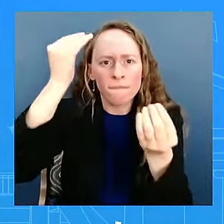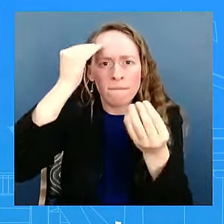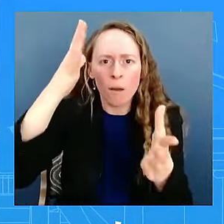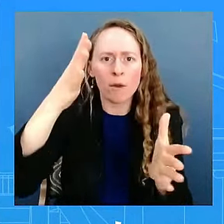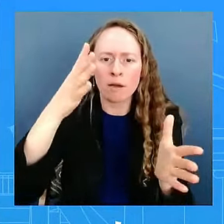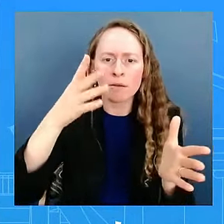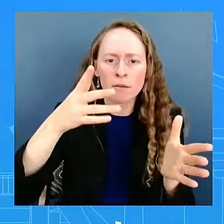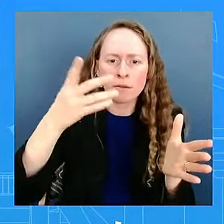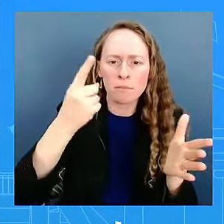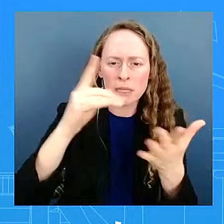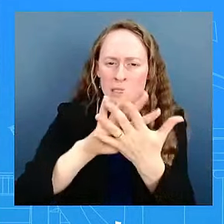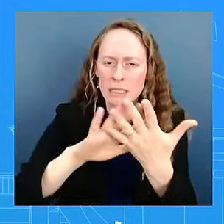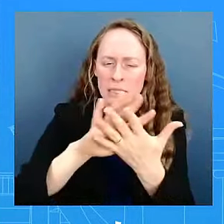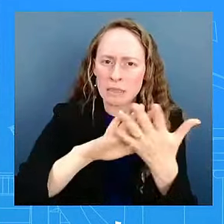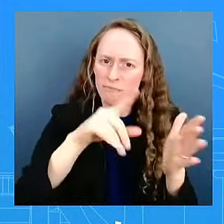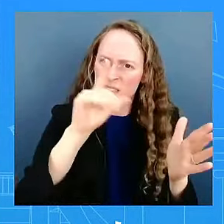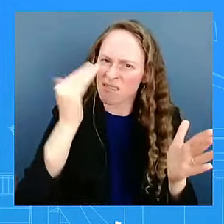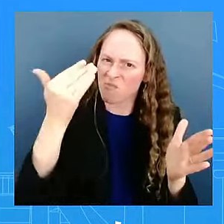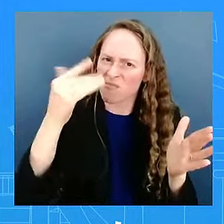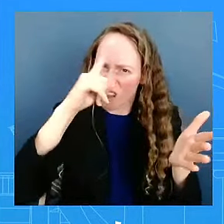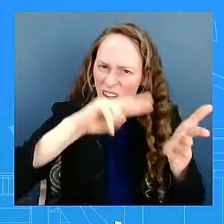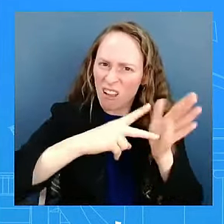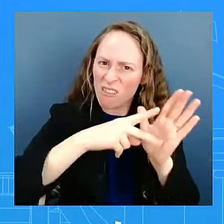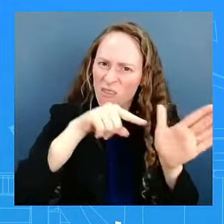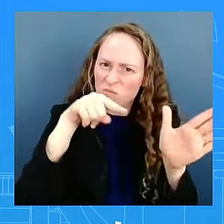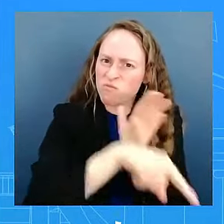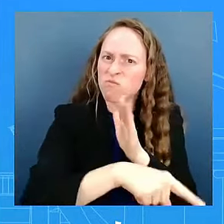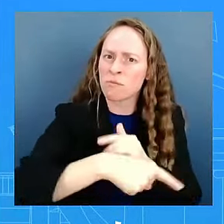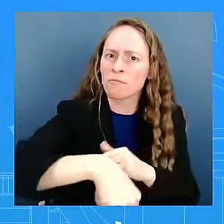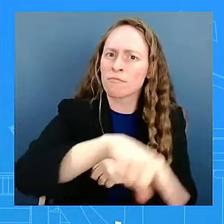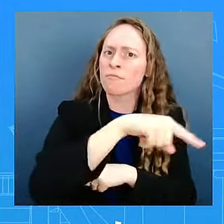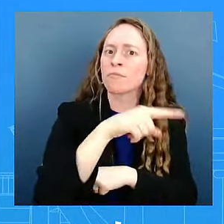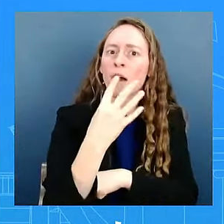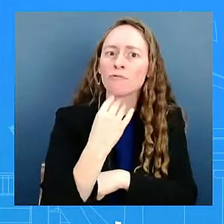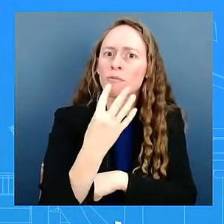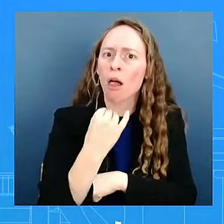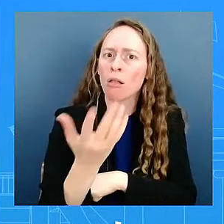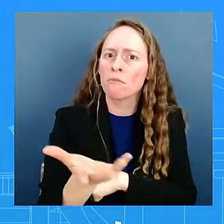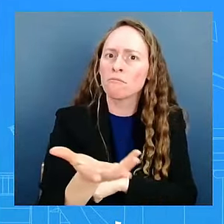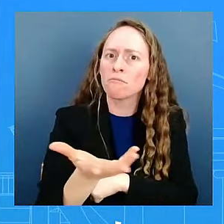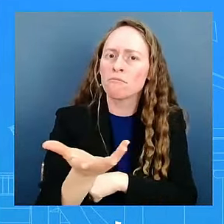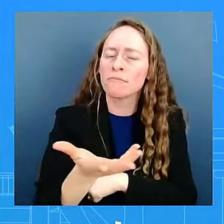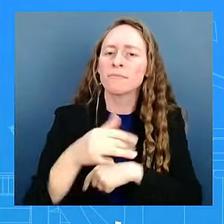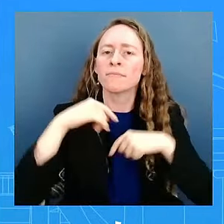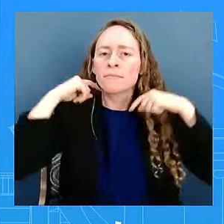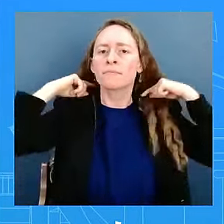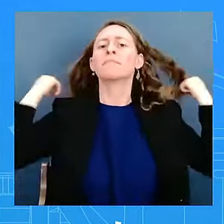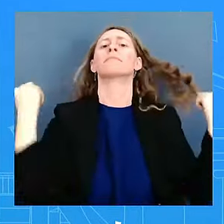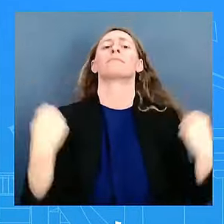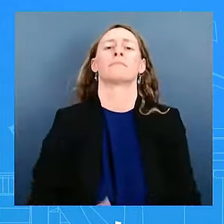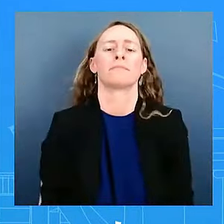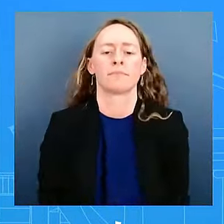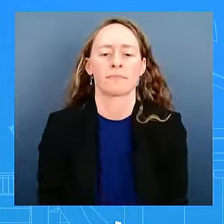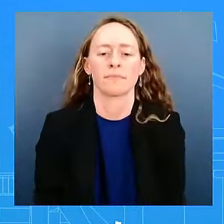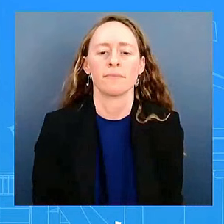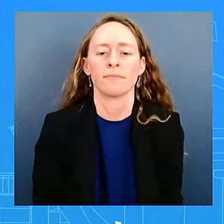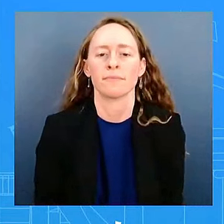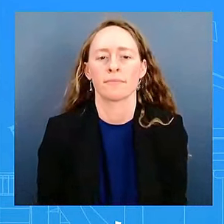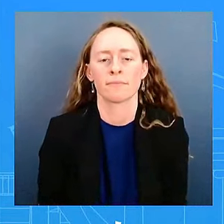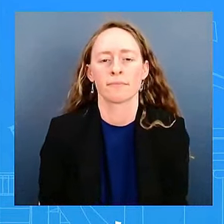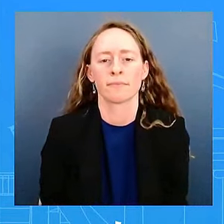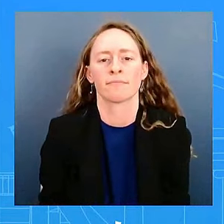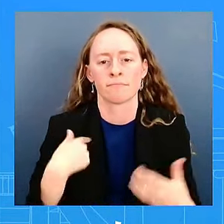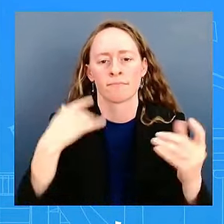continuing since October 7th? I don't have any specifics about this particular strike to speak to, so it's difficult for me to get into any detailed